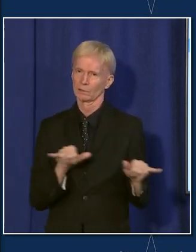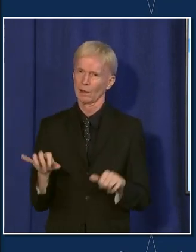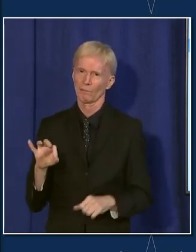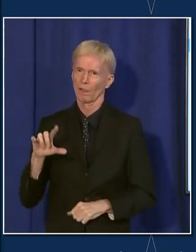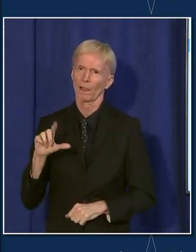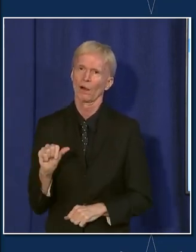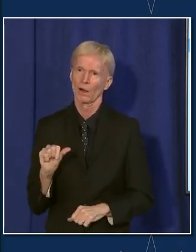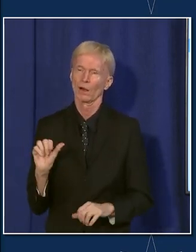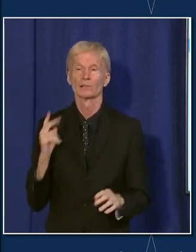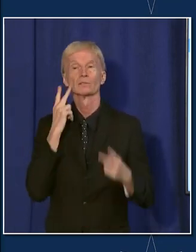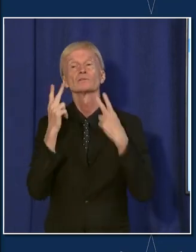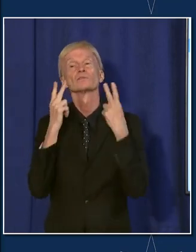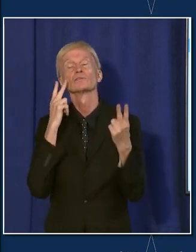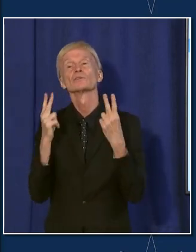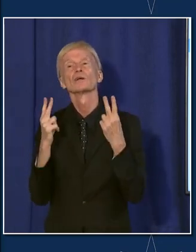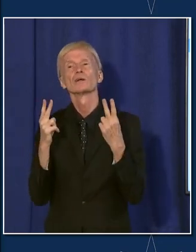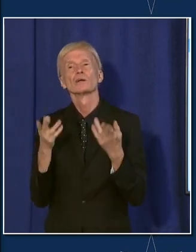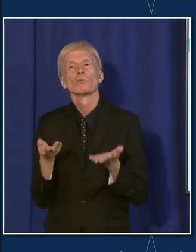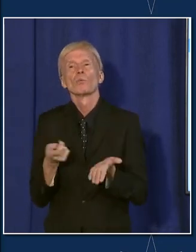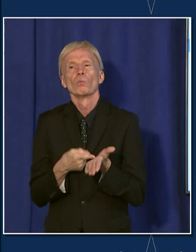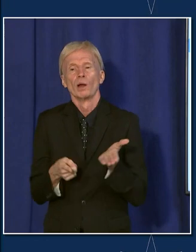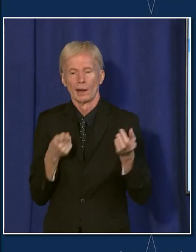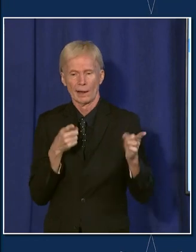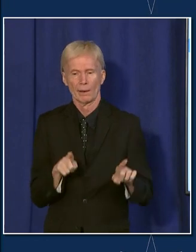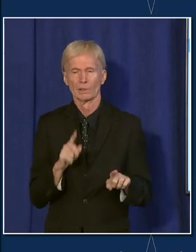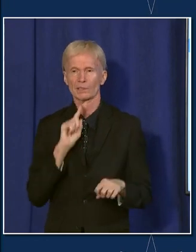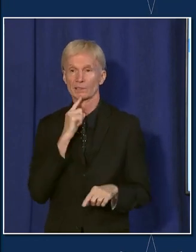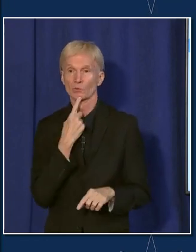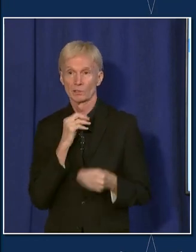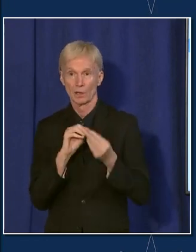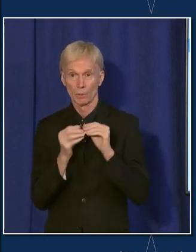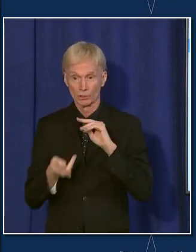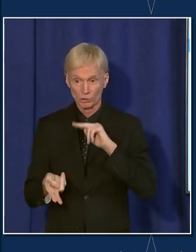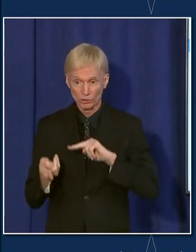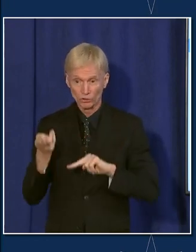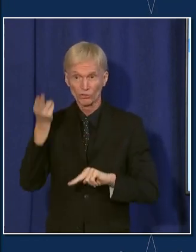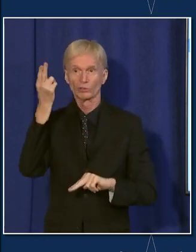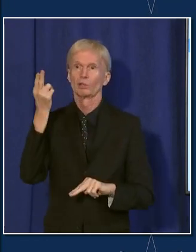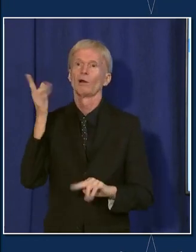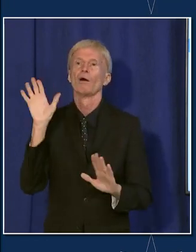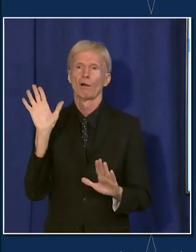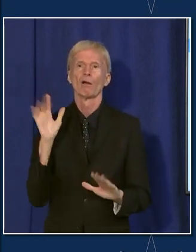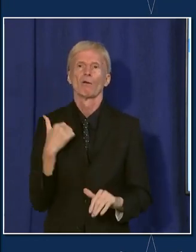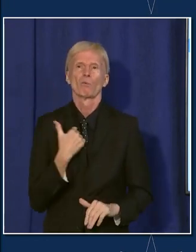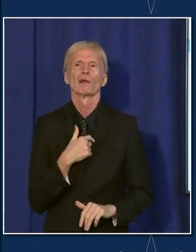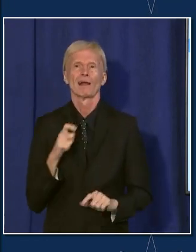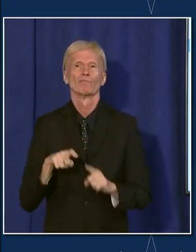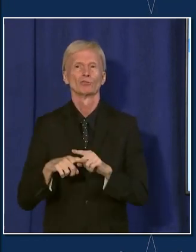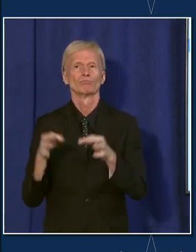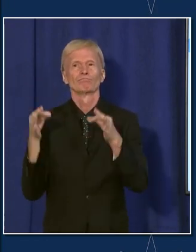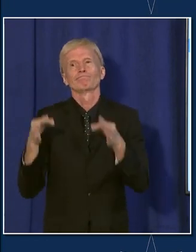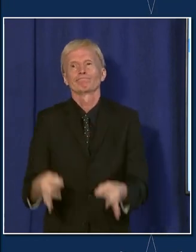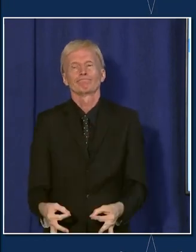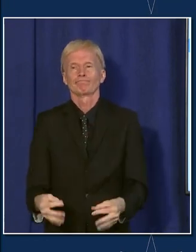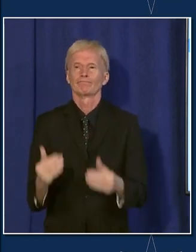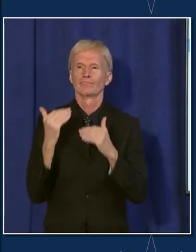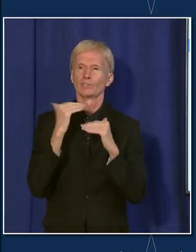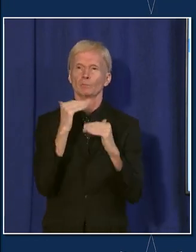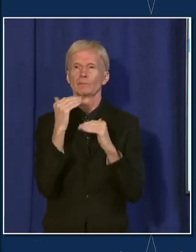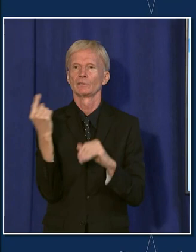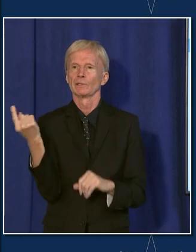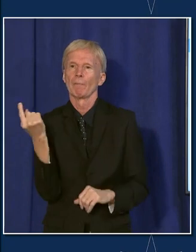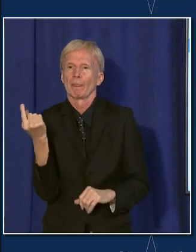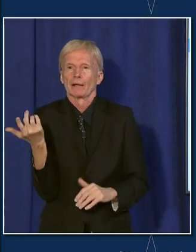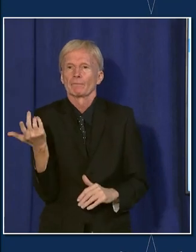see increases, particularly in those severe outcomes, we probably would need to make, you know, some more limits because